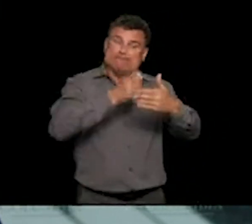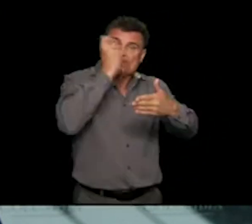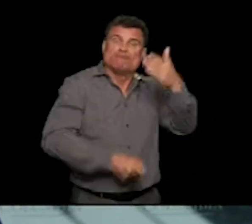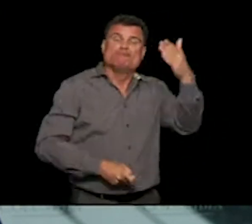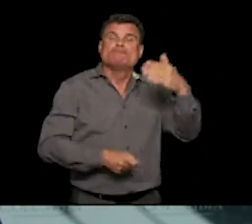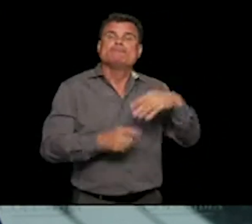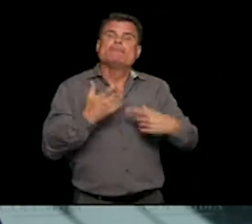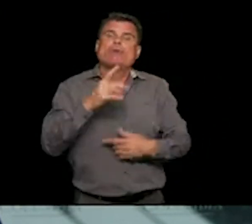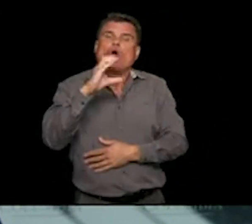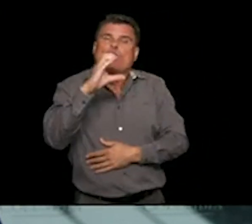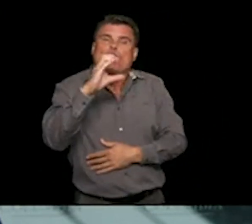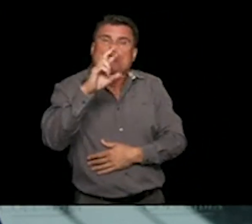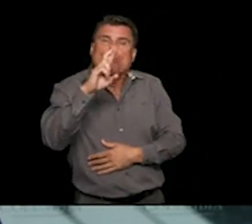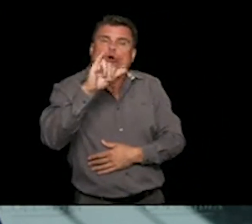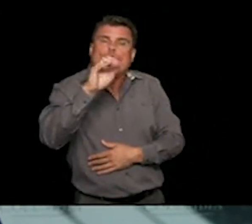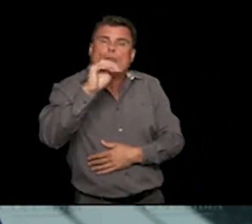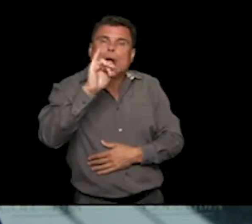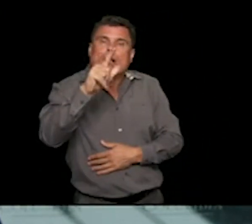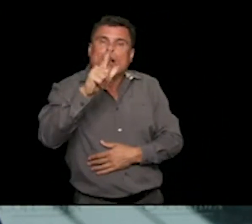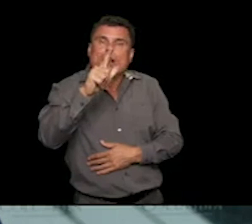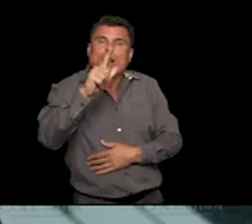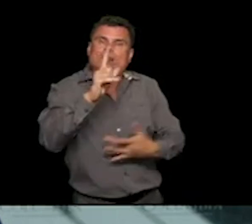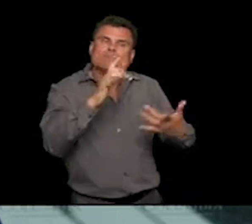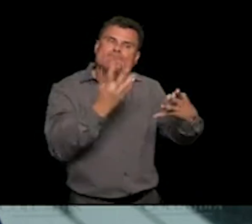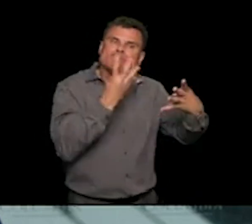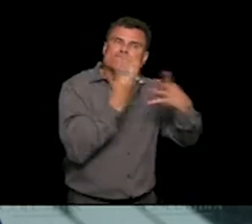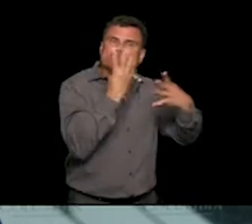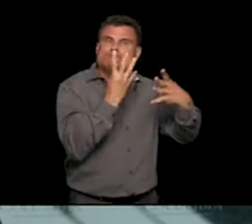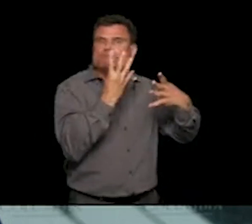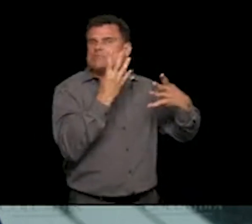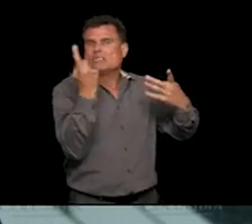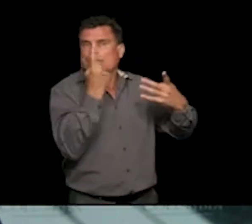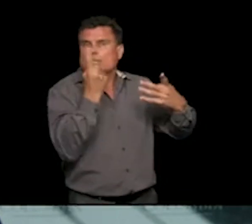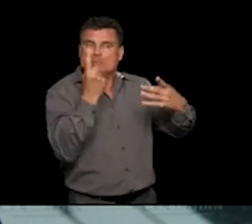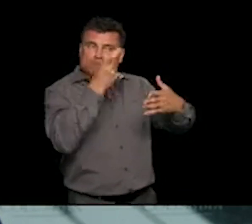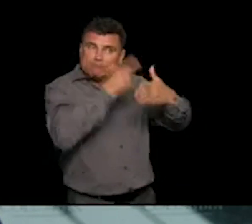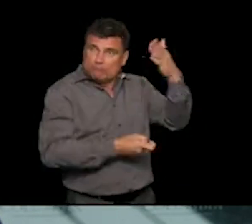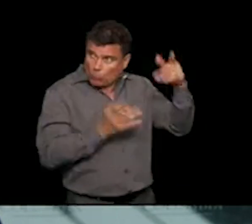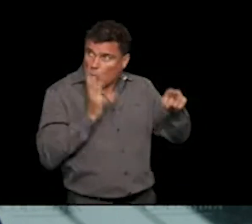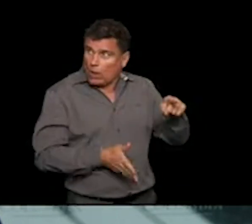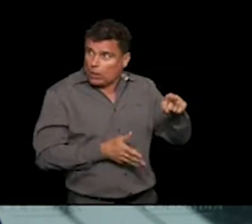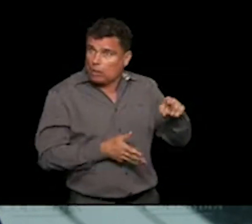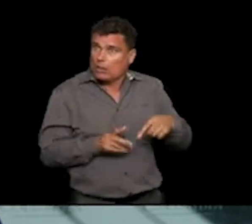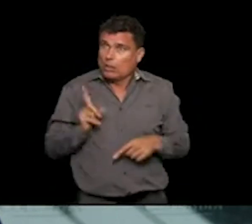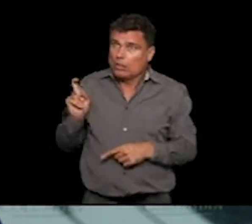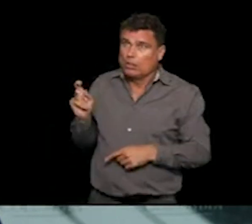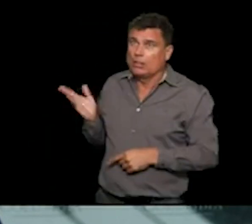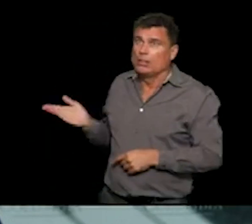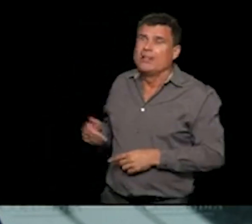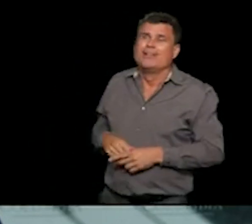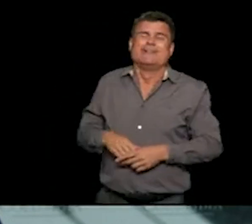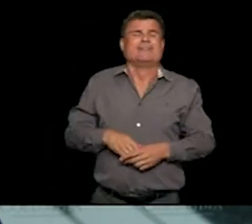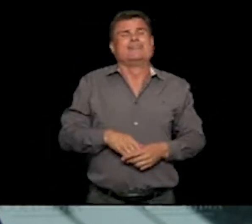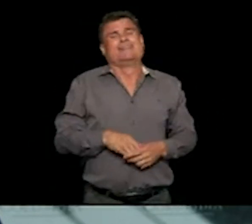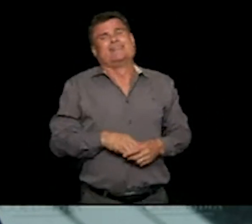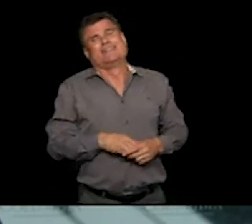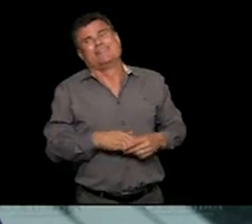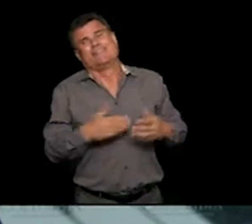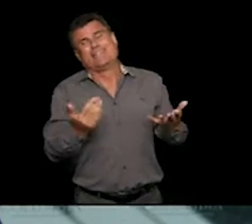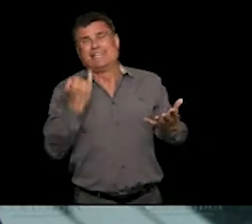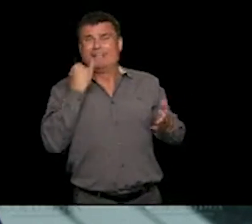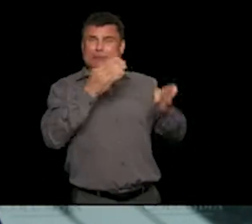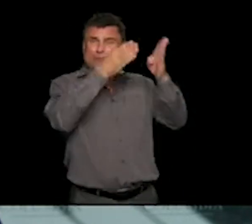ignorant enough and stupid enough to encourage people to attend an event and not to follow provincial health officer orders,